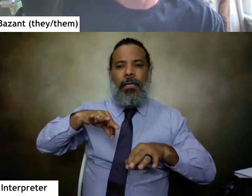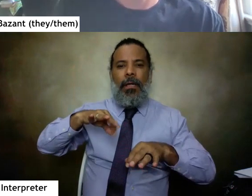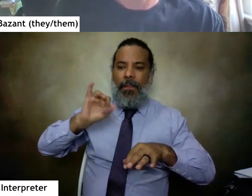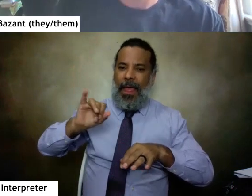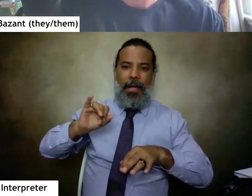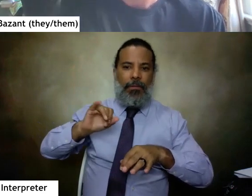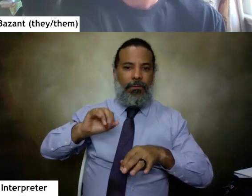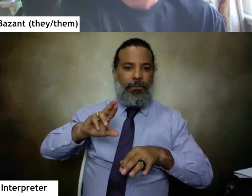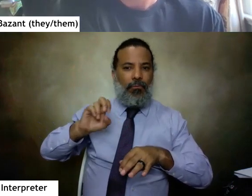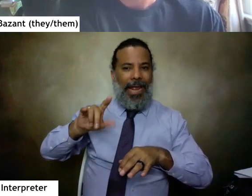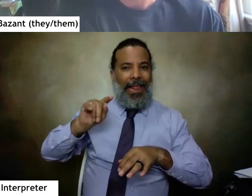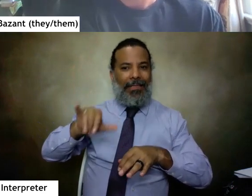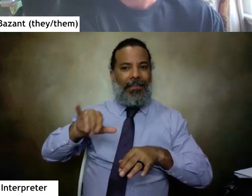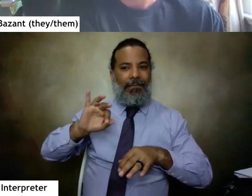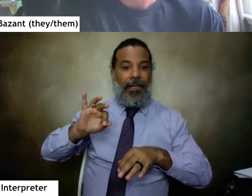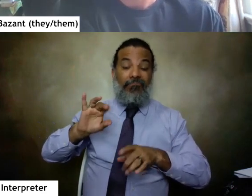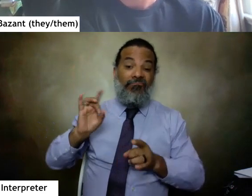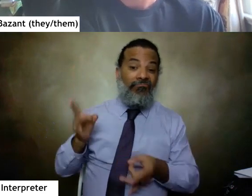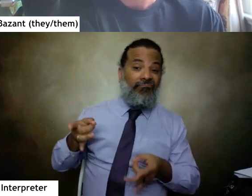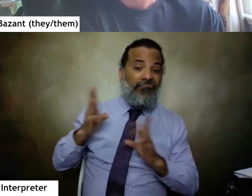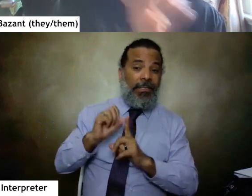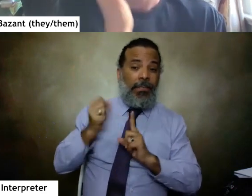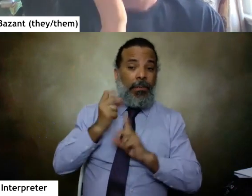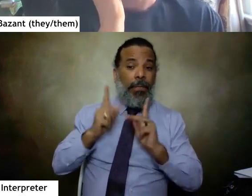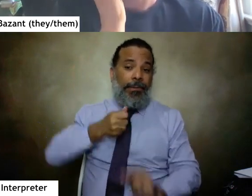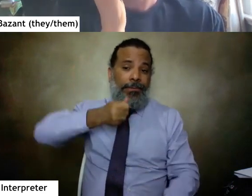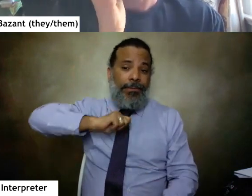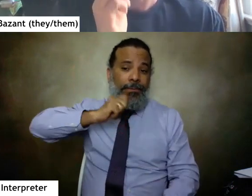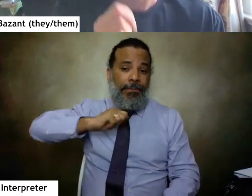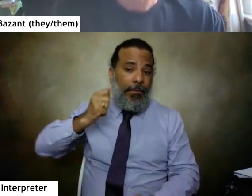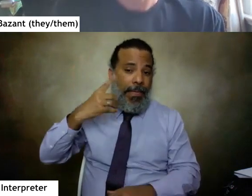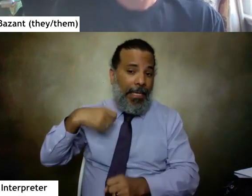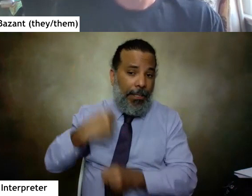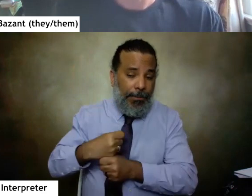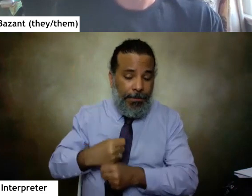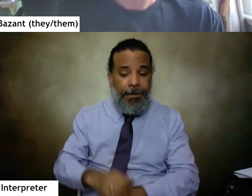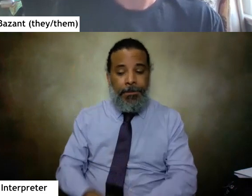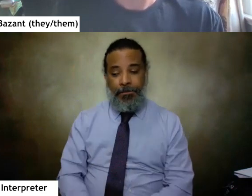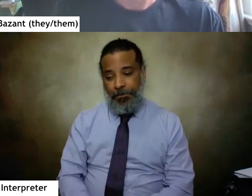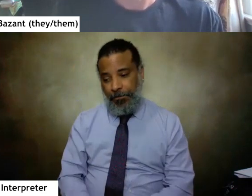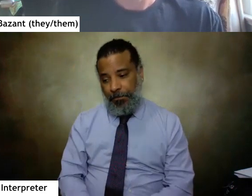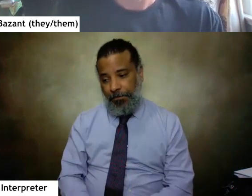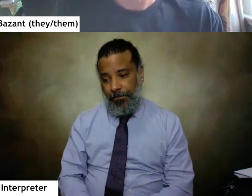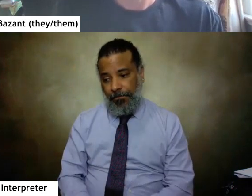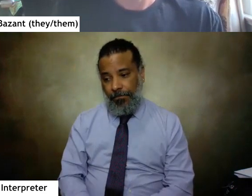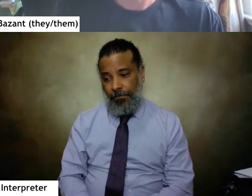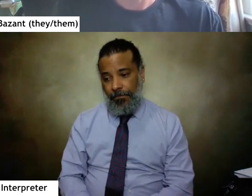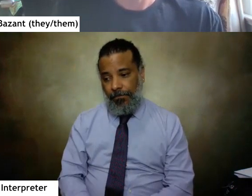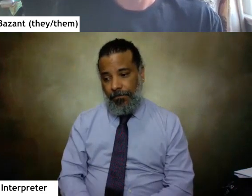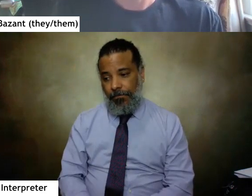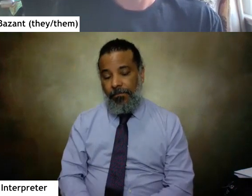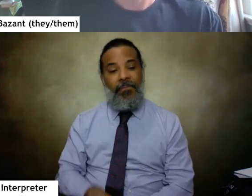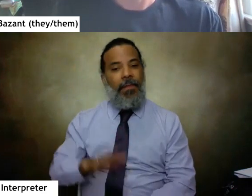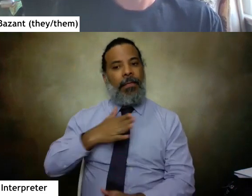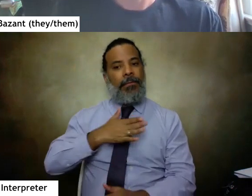and the surrealism of the horrors that that people have endured over the centuries um and that's that's a